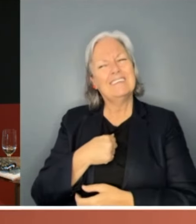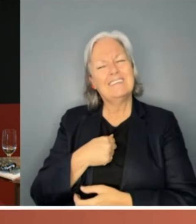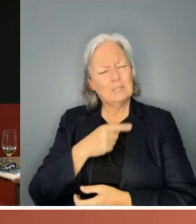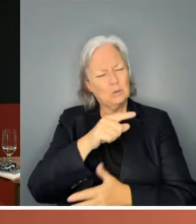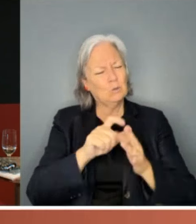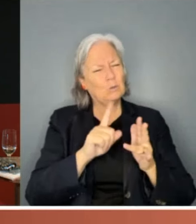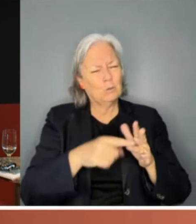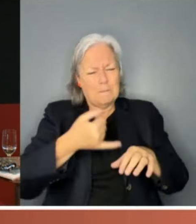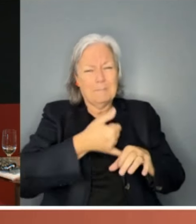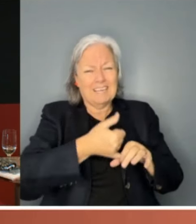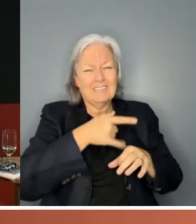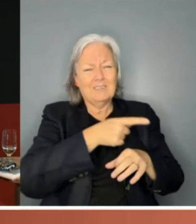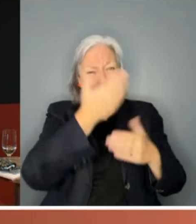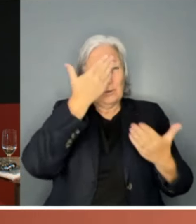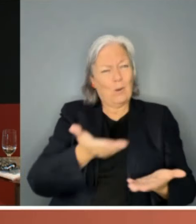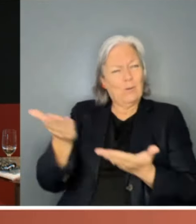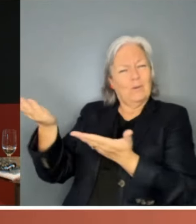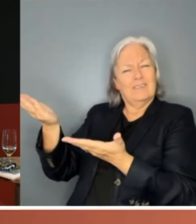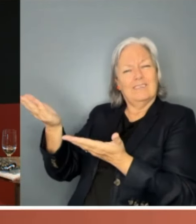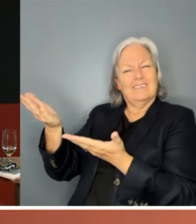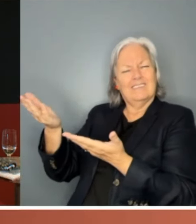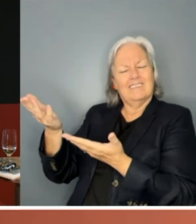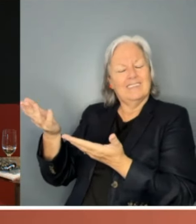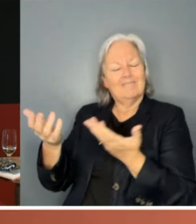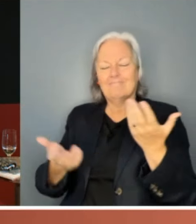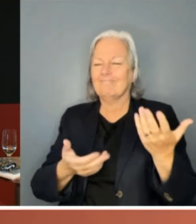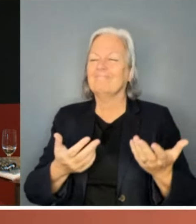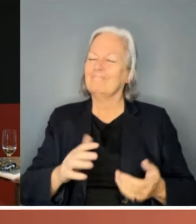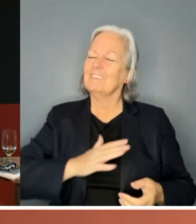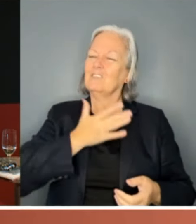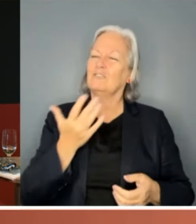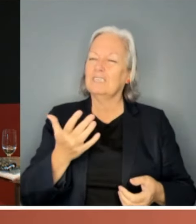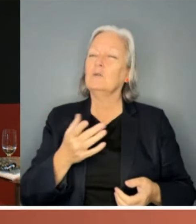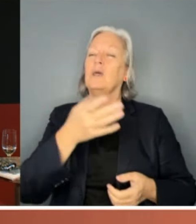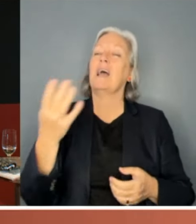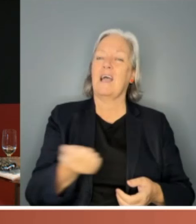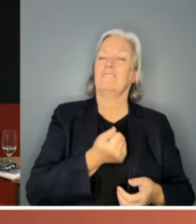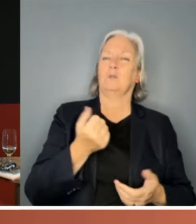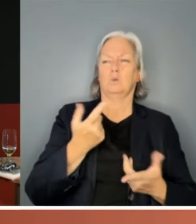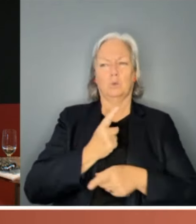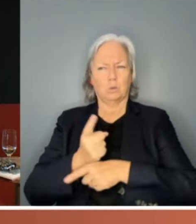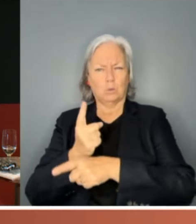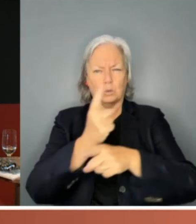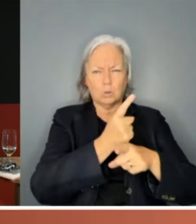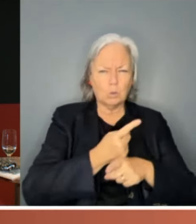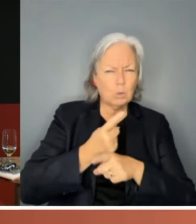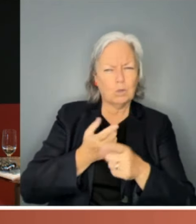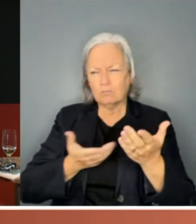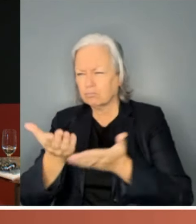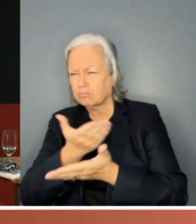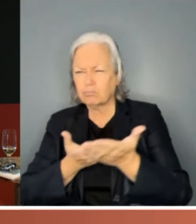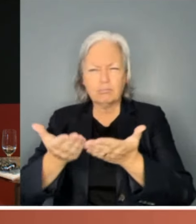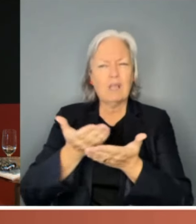not know? So, yeah, it's about talking and keeping the discourse at home,